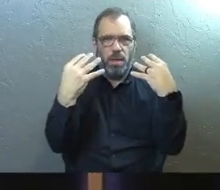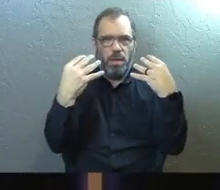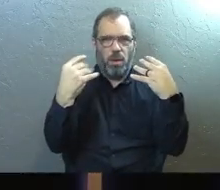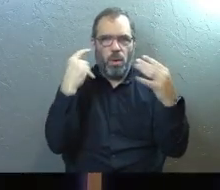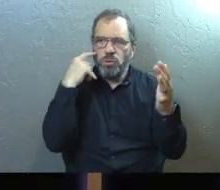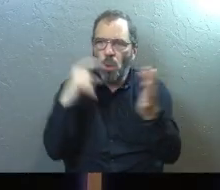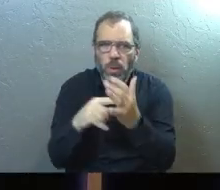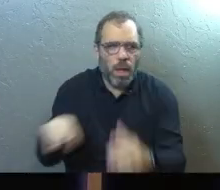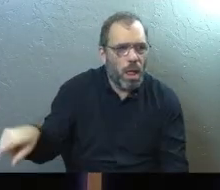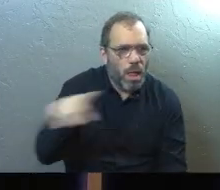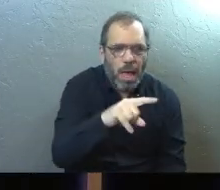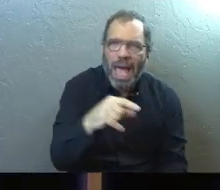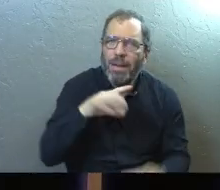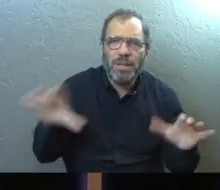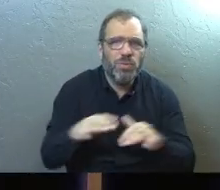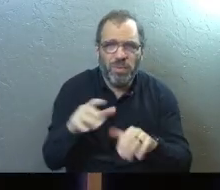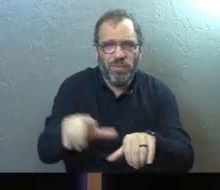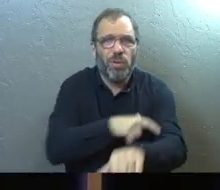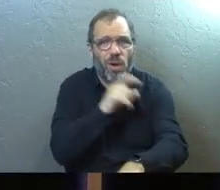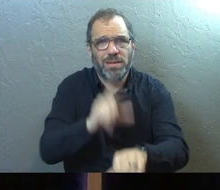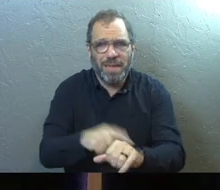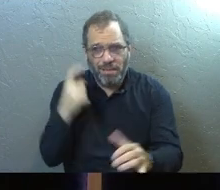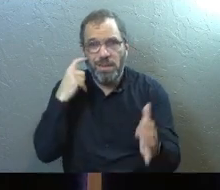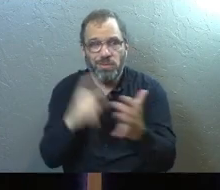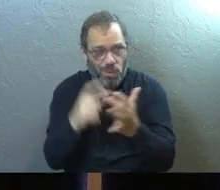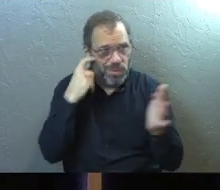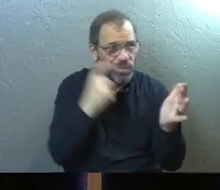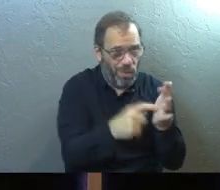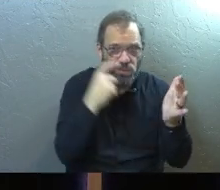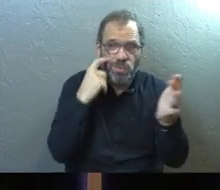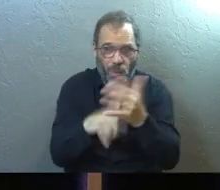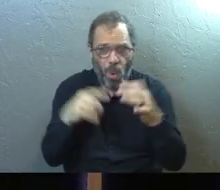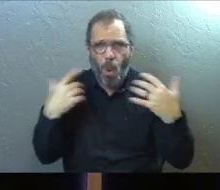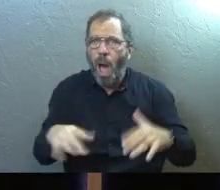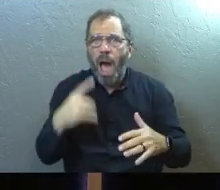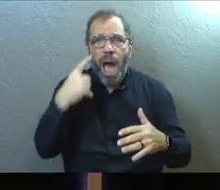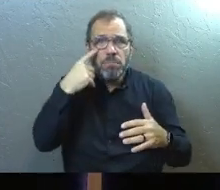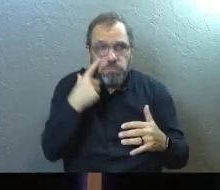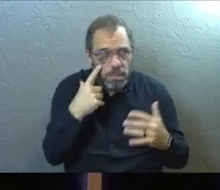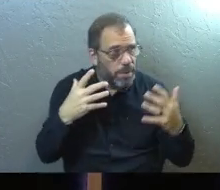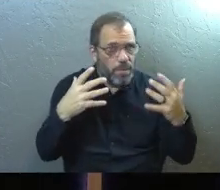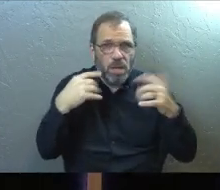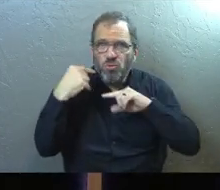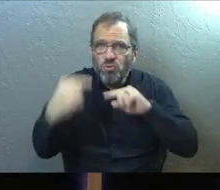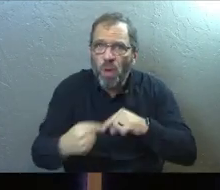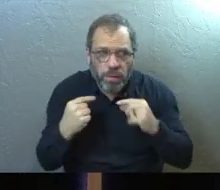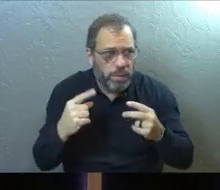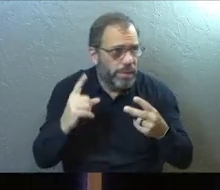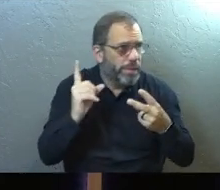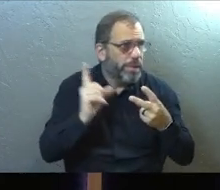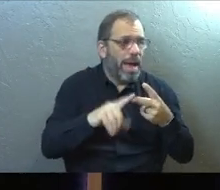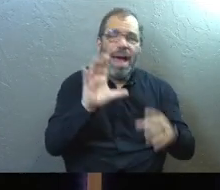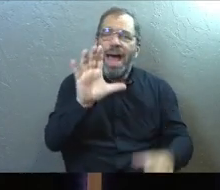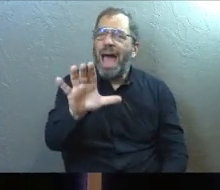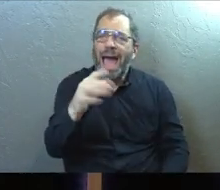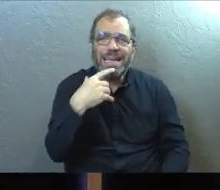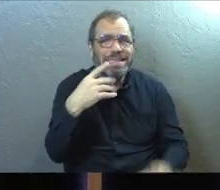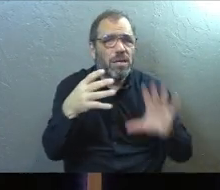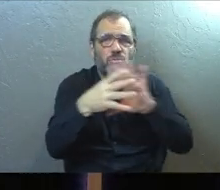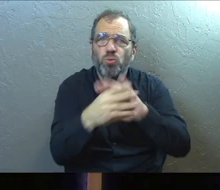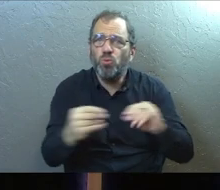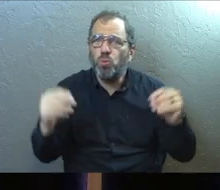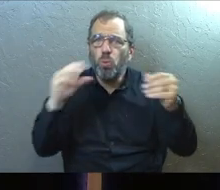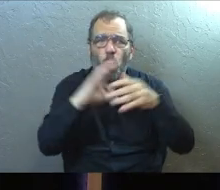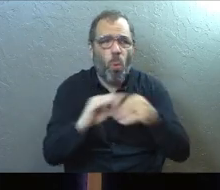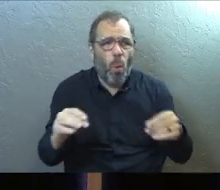things. And I've been doing this for quite a few years. I've seen a lot of things. I've seen a lot of struggles. And I can just tell you that